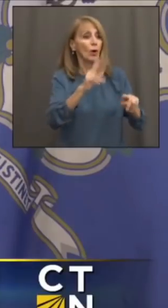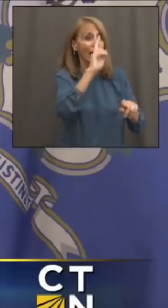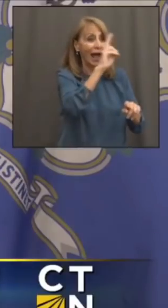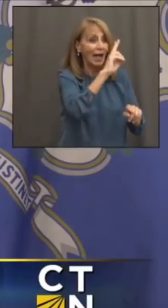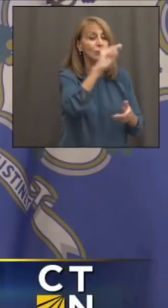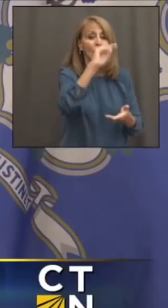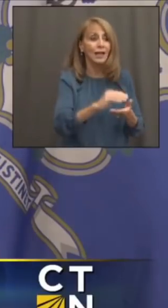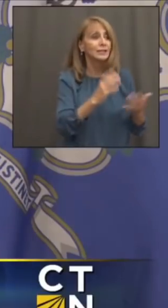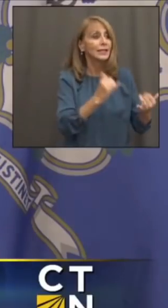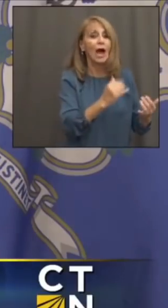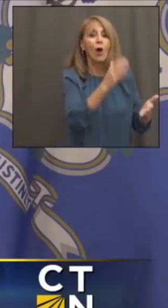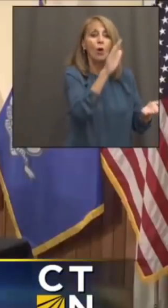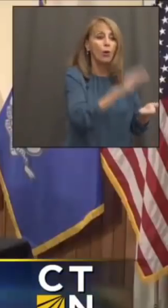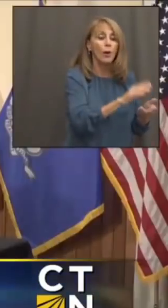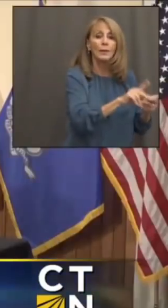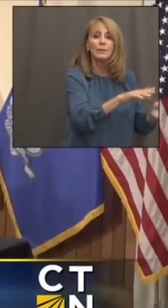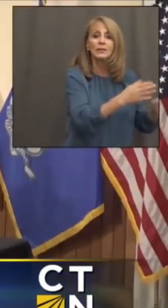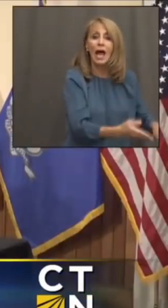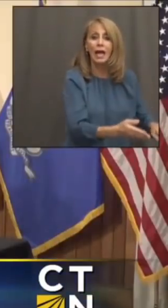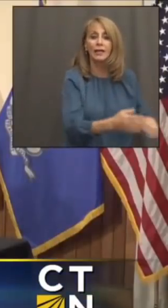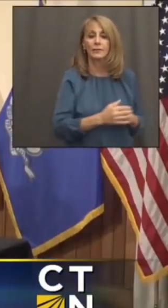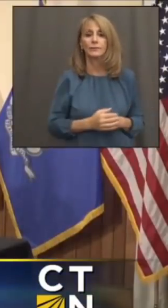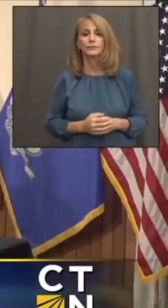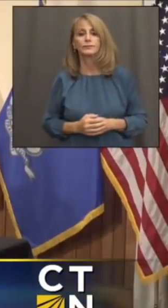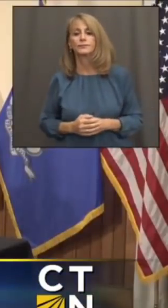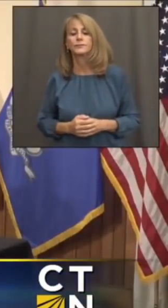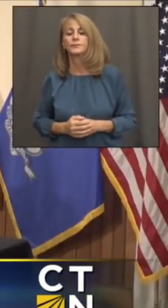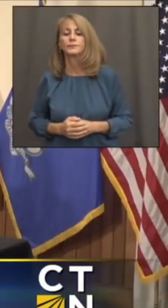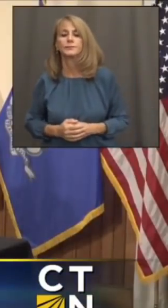fatalities. Thank you very much.